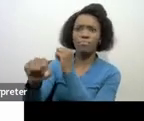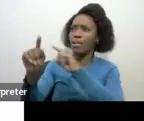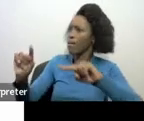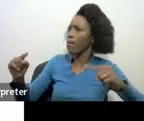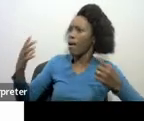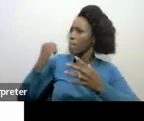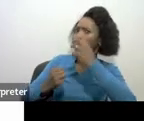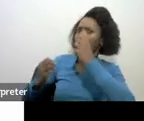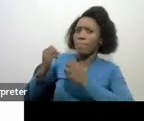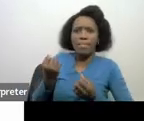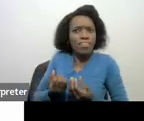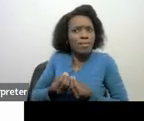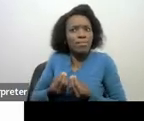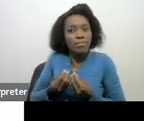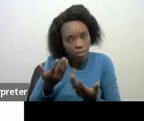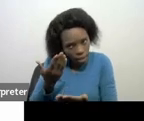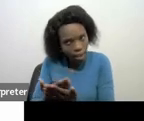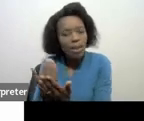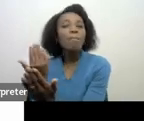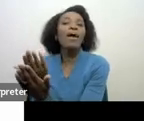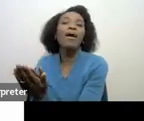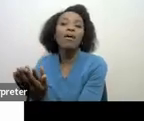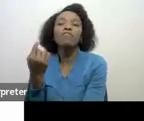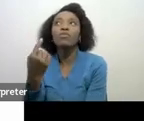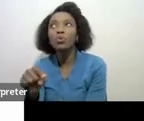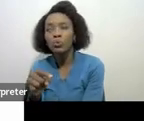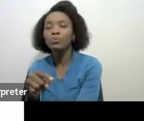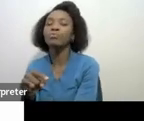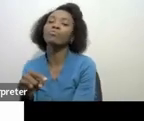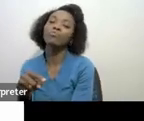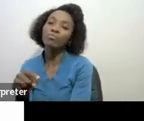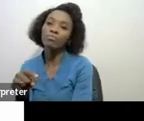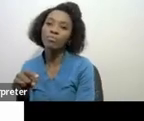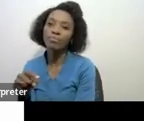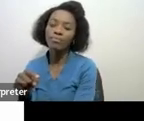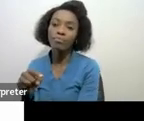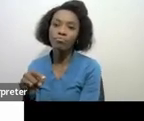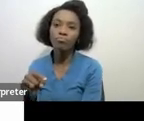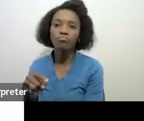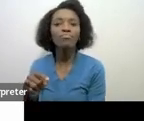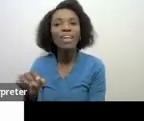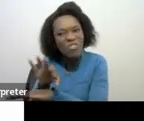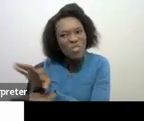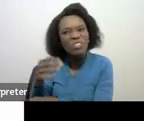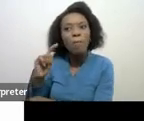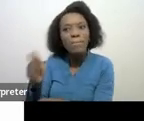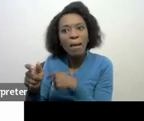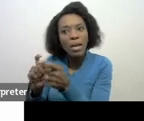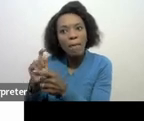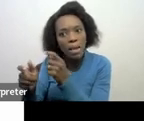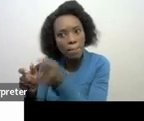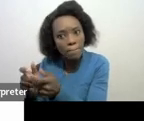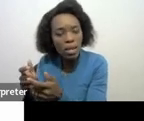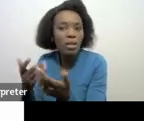objection apply for payment arrangements albeit